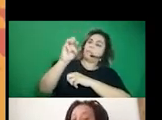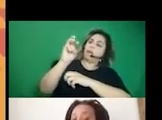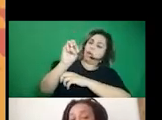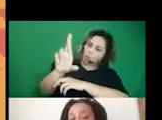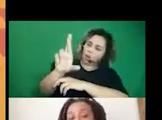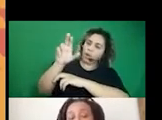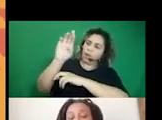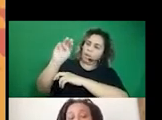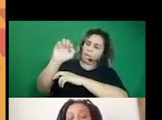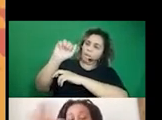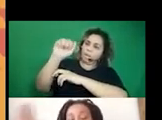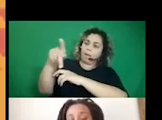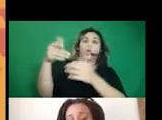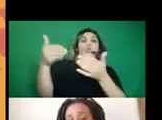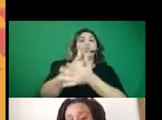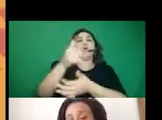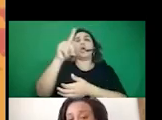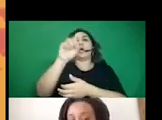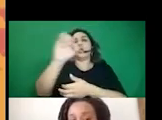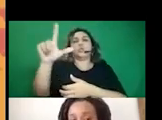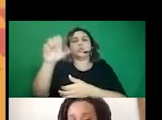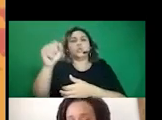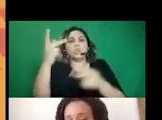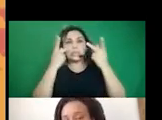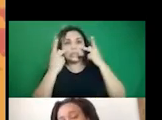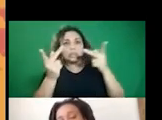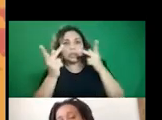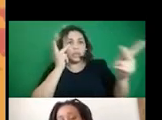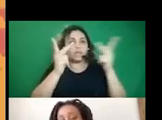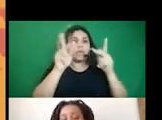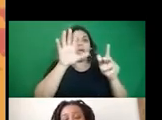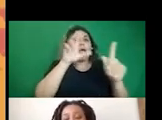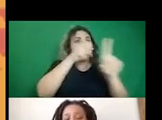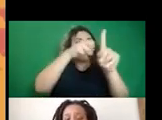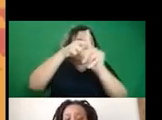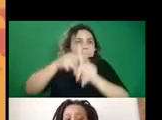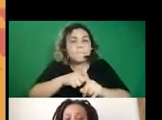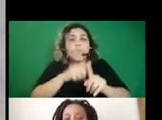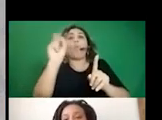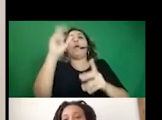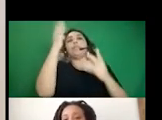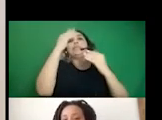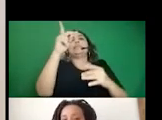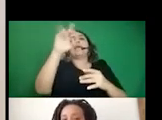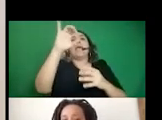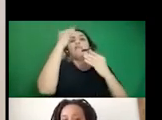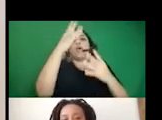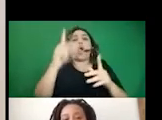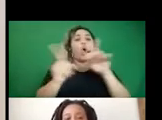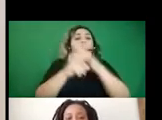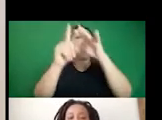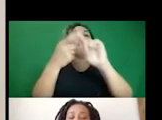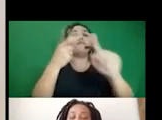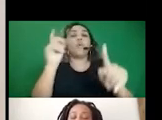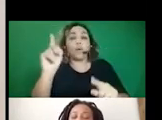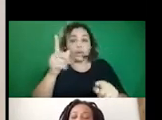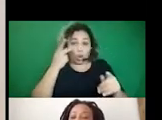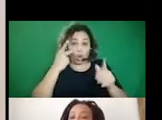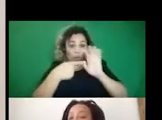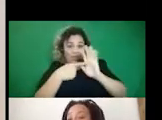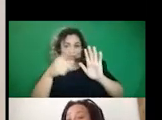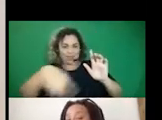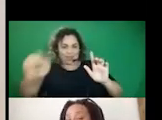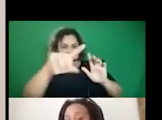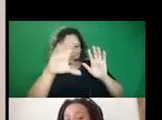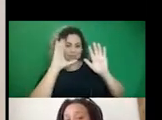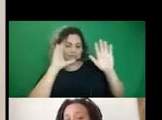a useful tool to sort of map onto disinformation. I'm going to show you what it looks like. This is what it looks like. Um, it